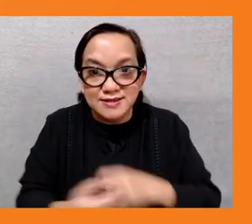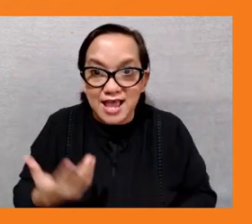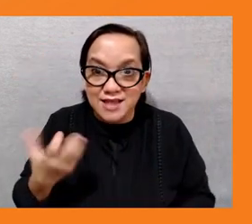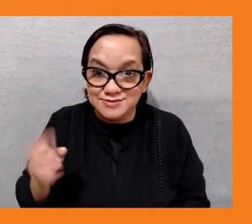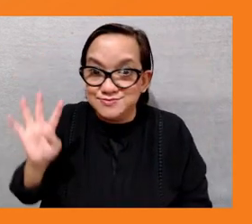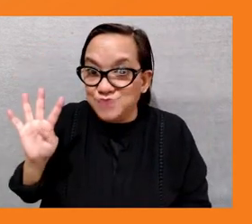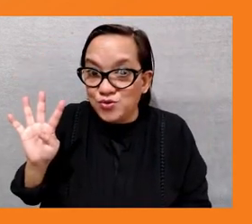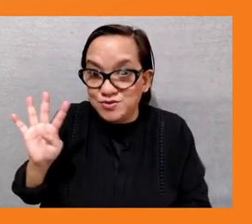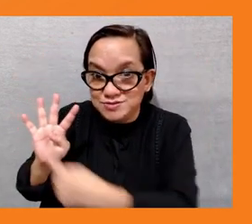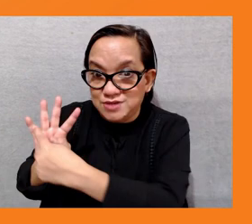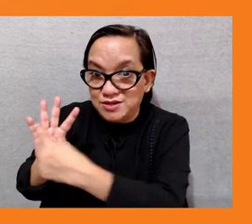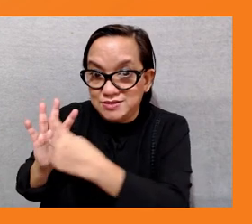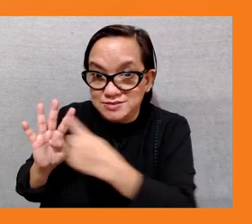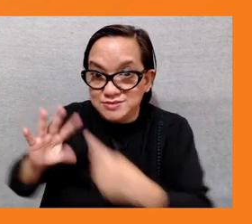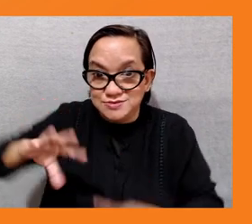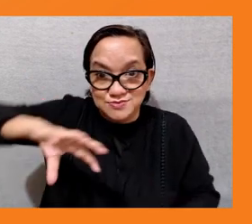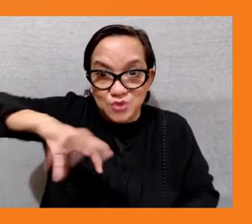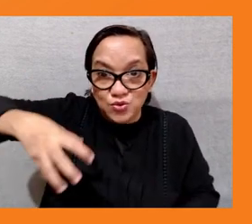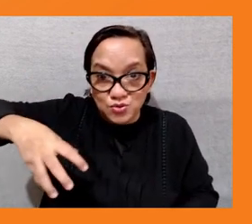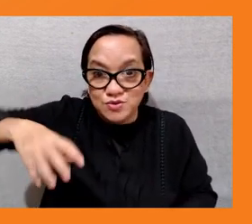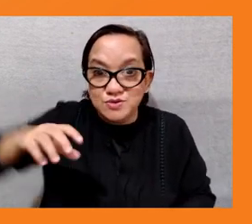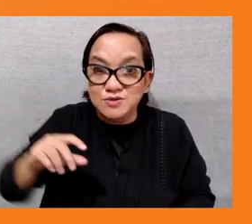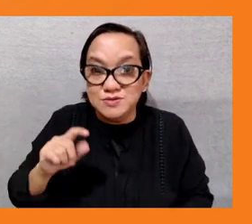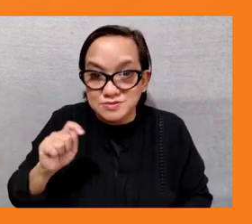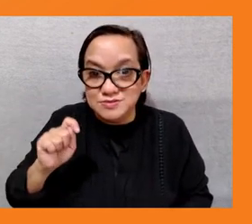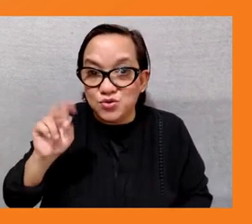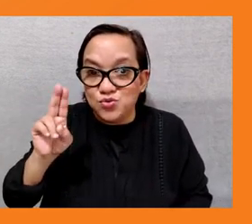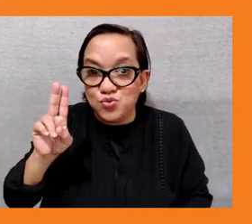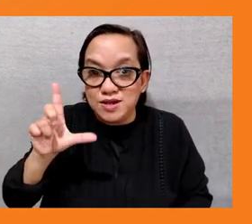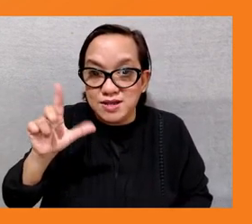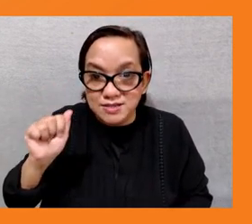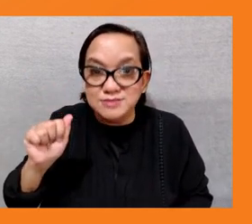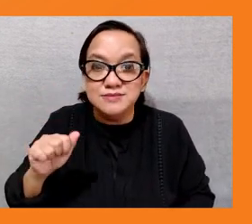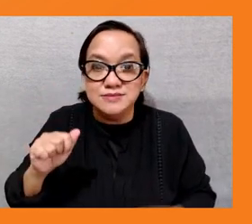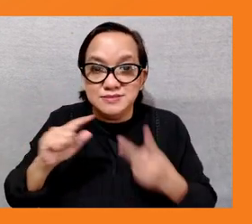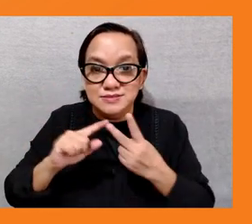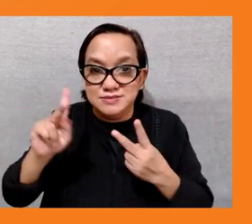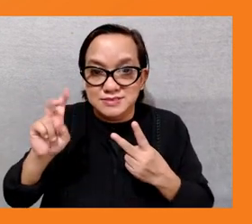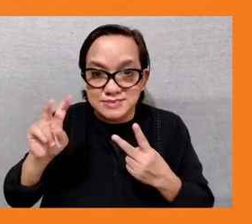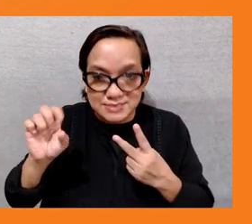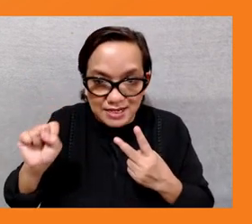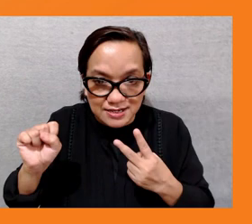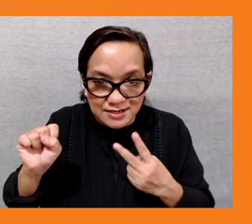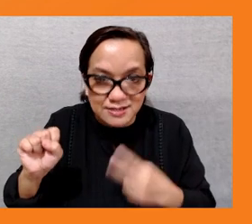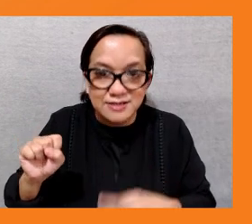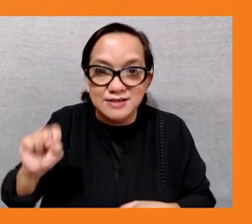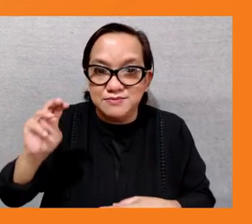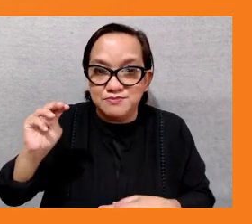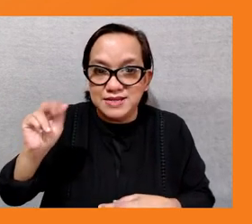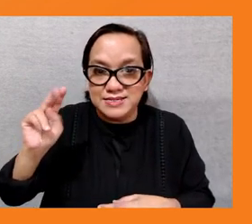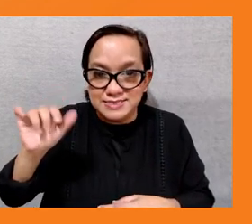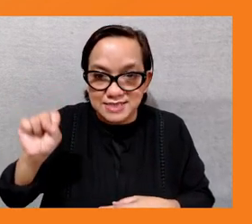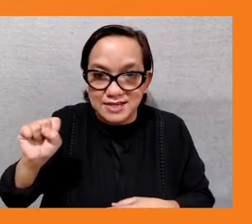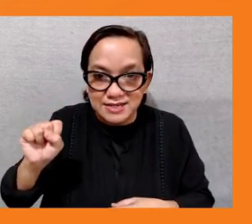um to a lou curry bus uh marshall islands and uh the maldives are are very sensitive atolls countries